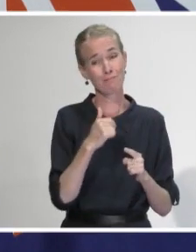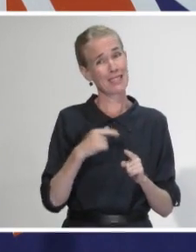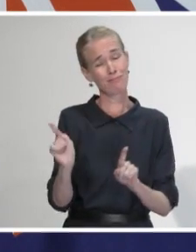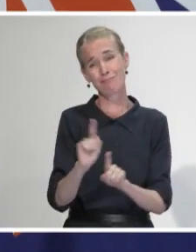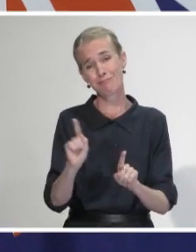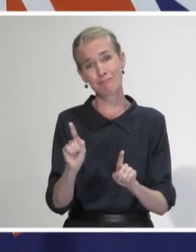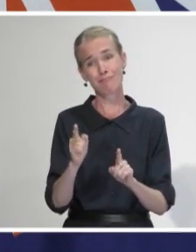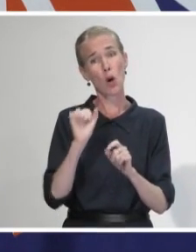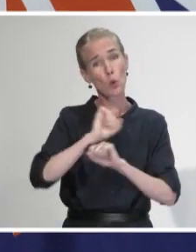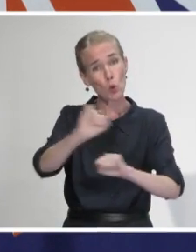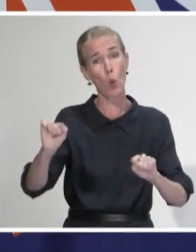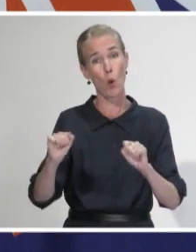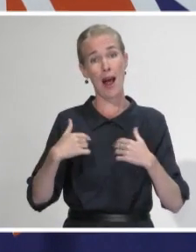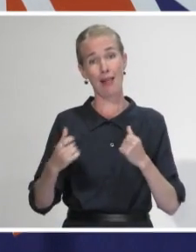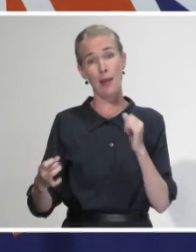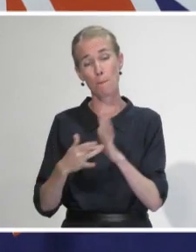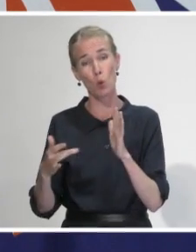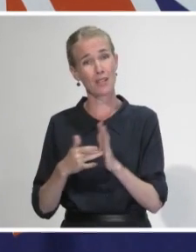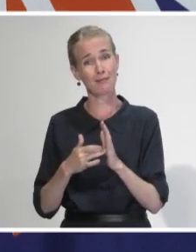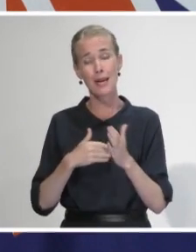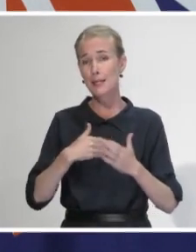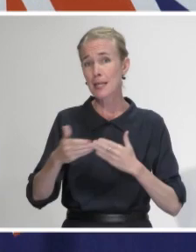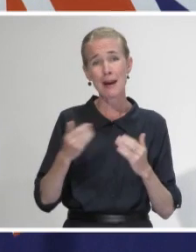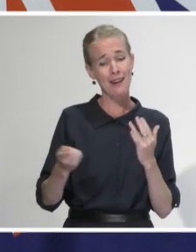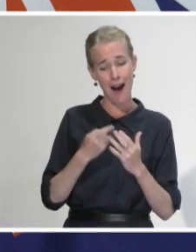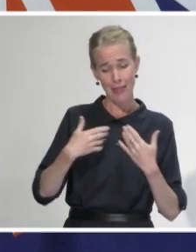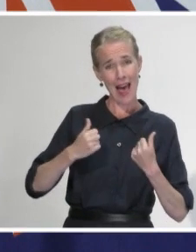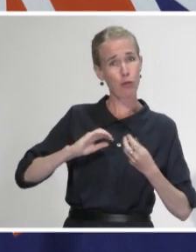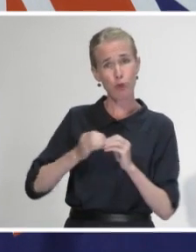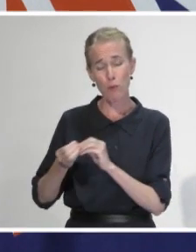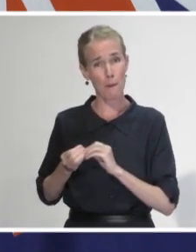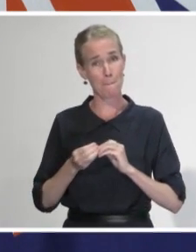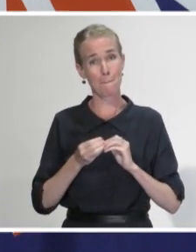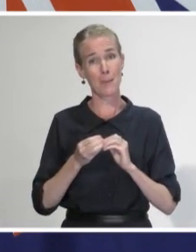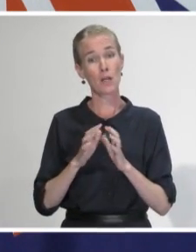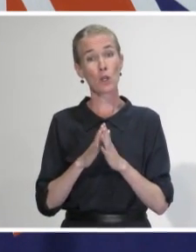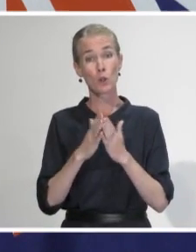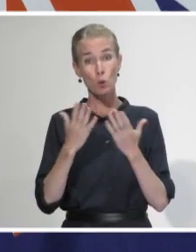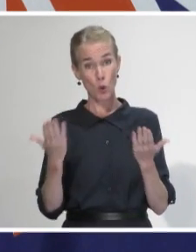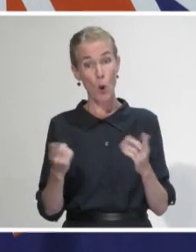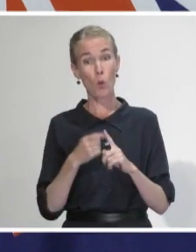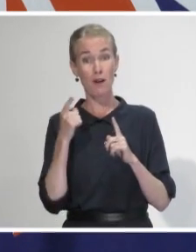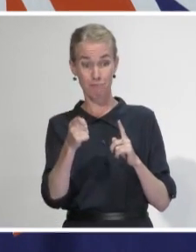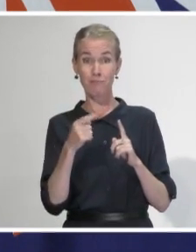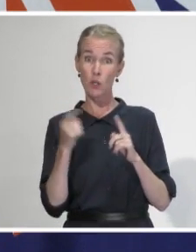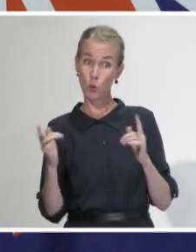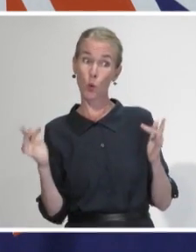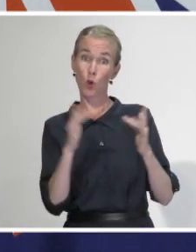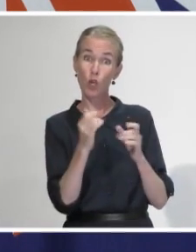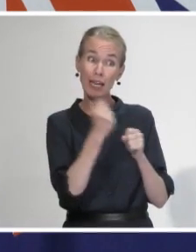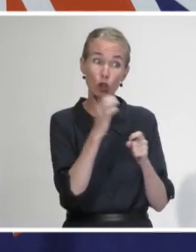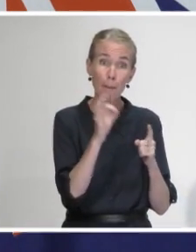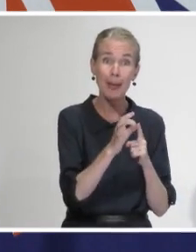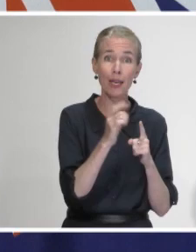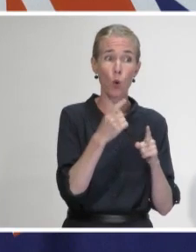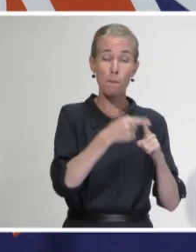facilities all have in place very clear processes to separate out people who might have respiratory symptoms and might be